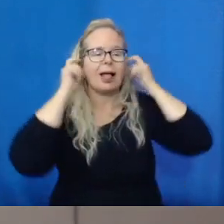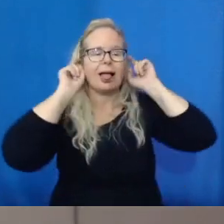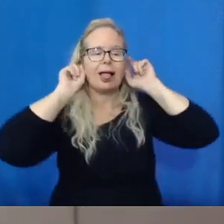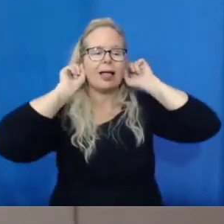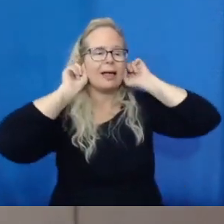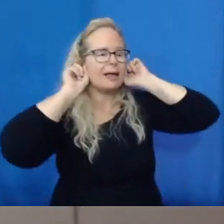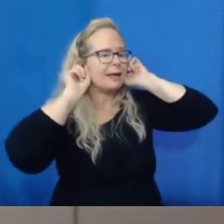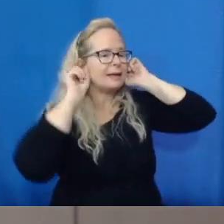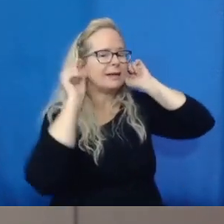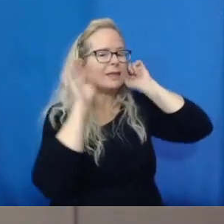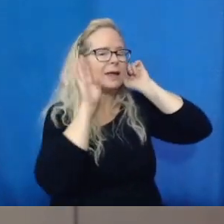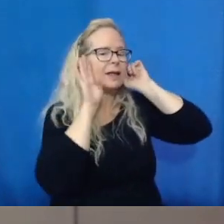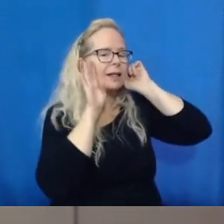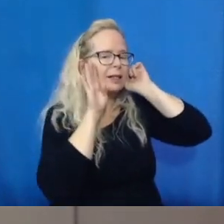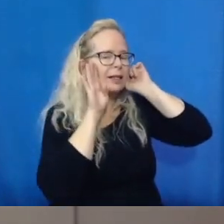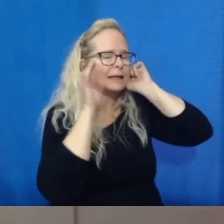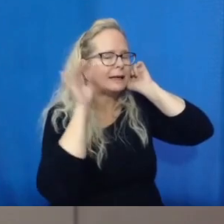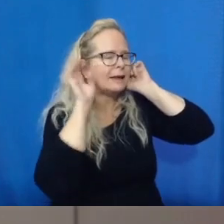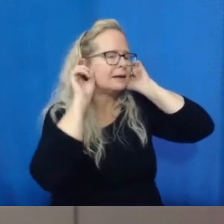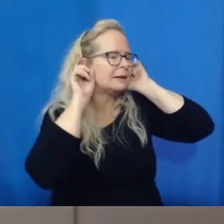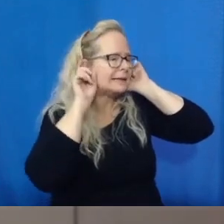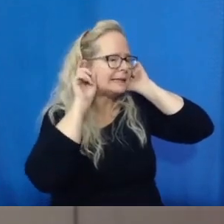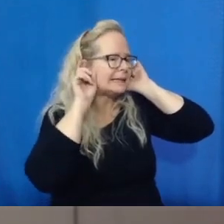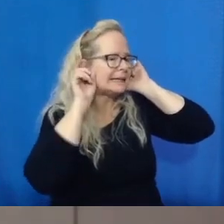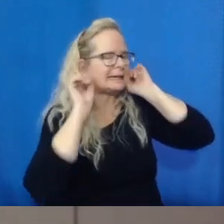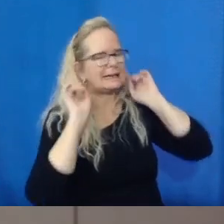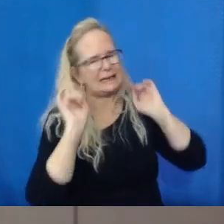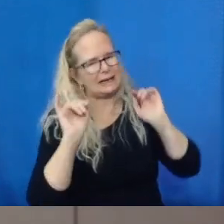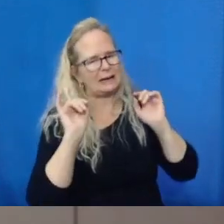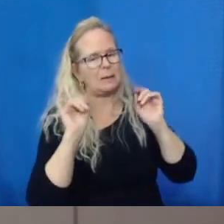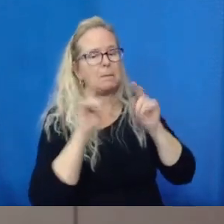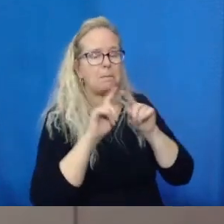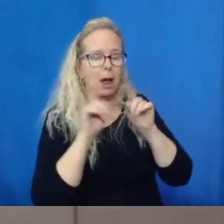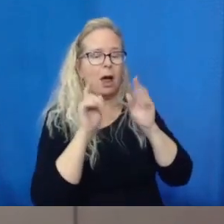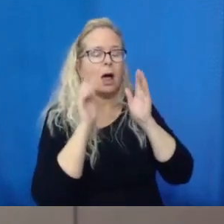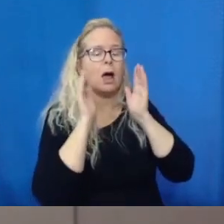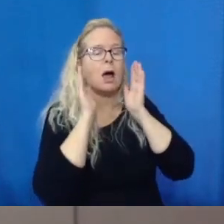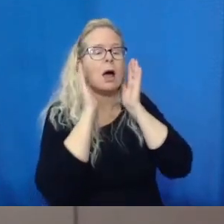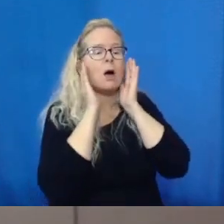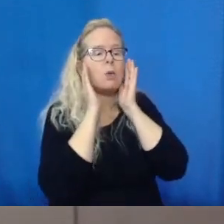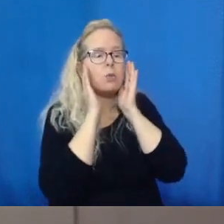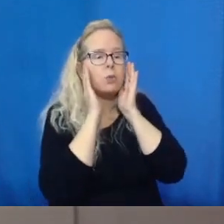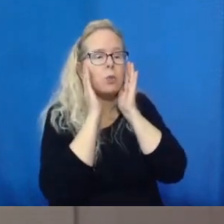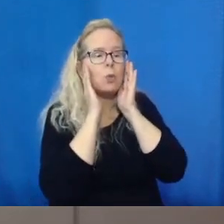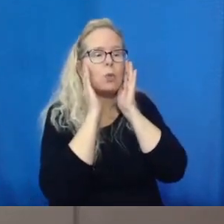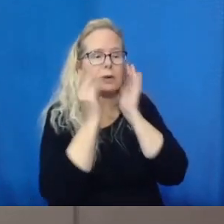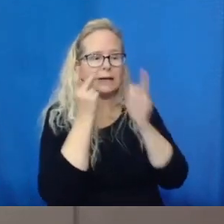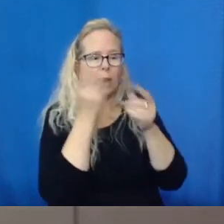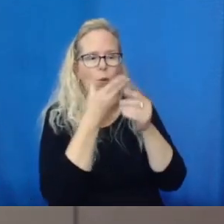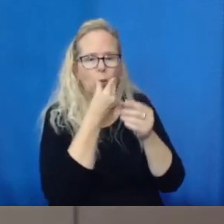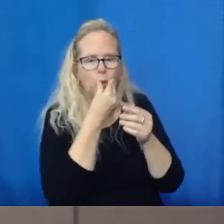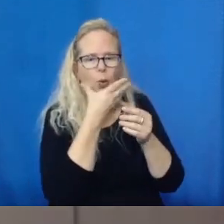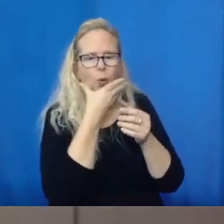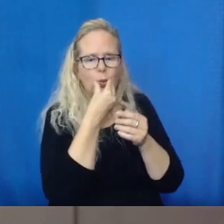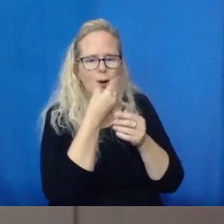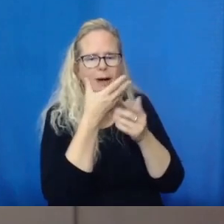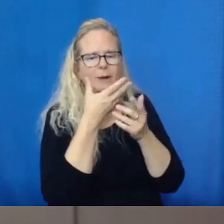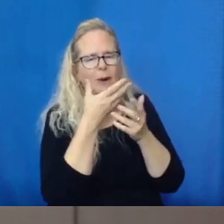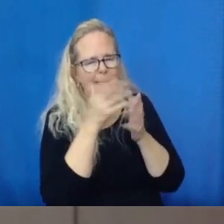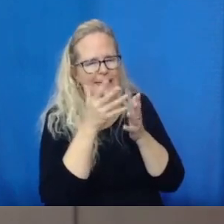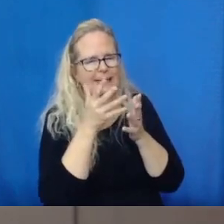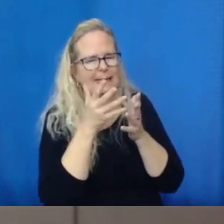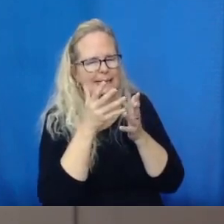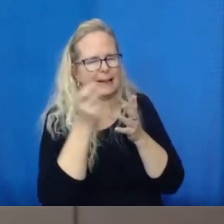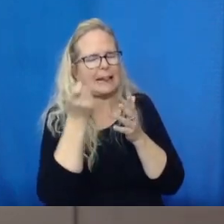a bit of air coming out the sides here. So how could I improve that even further? If I was just going, you know, to a well ventilated grocery store and